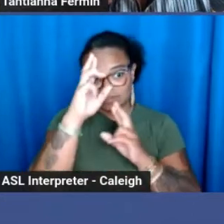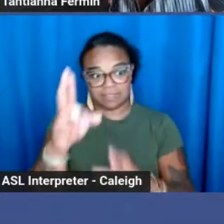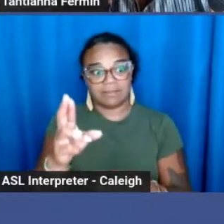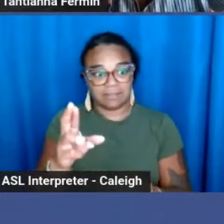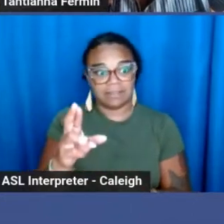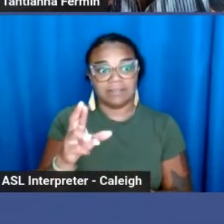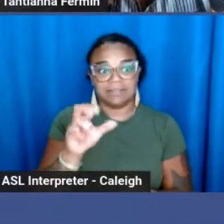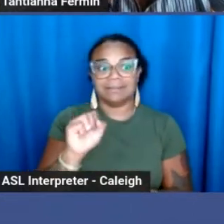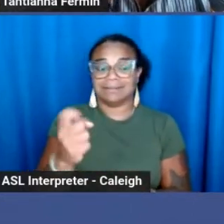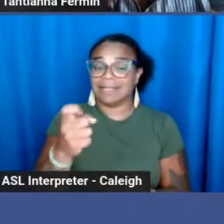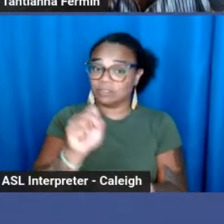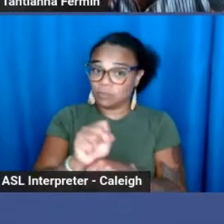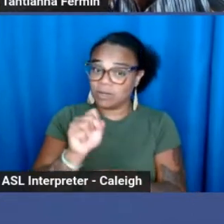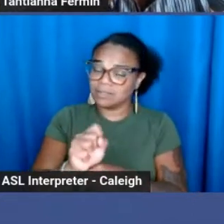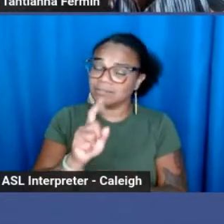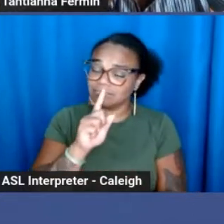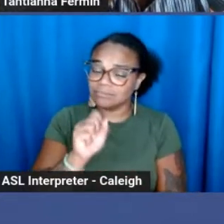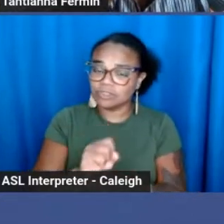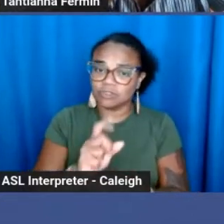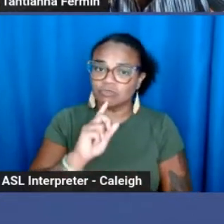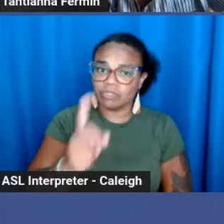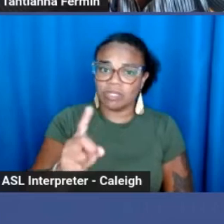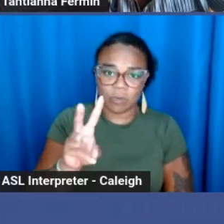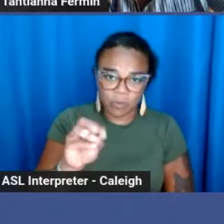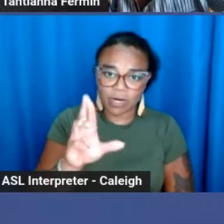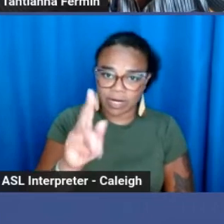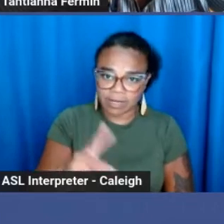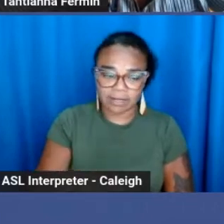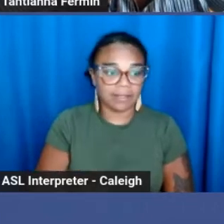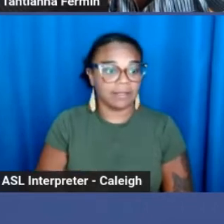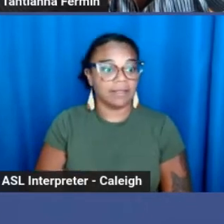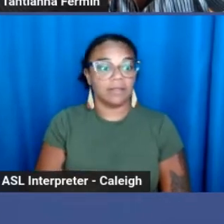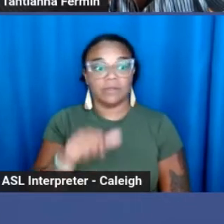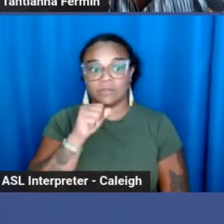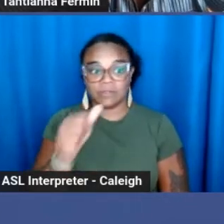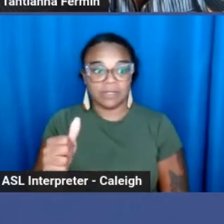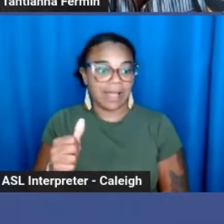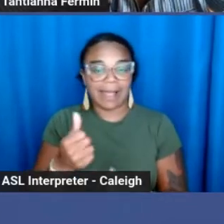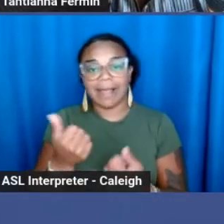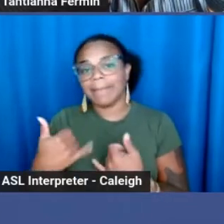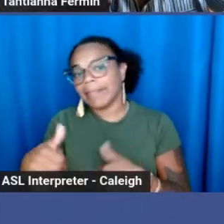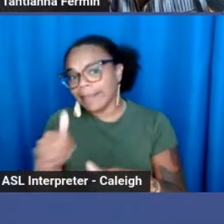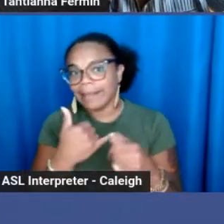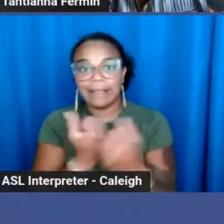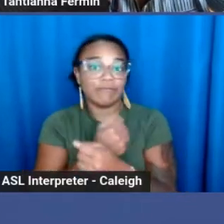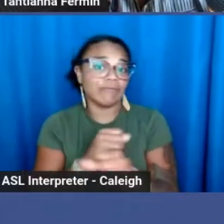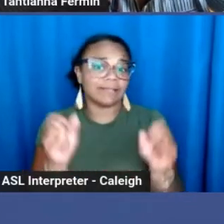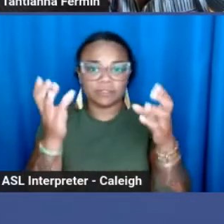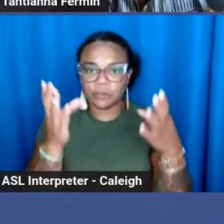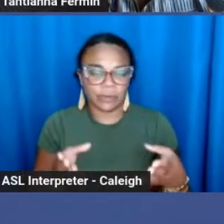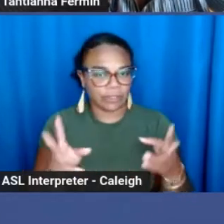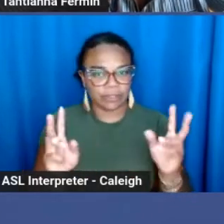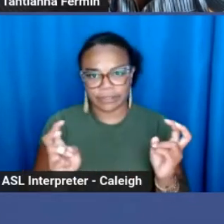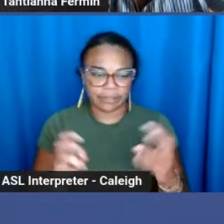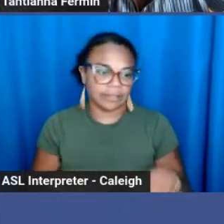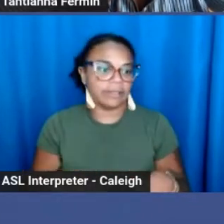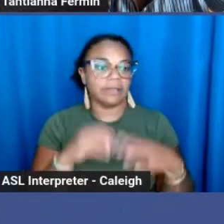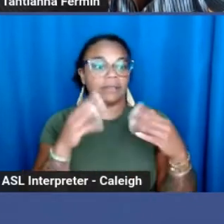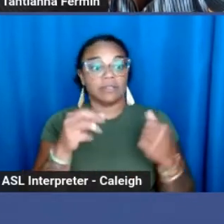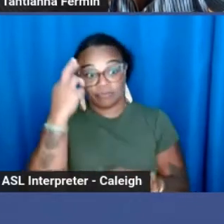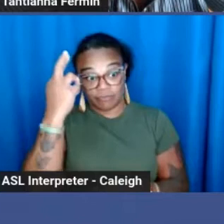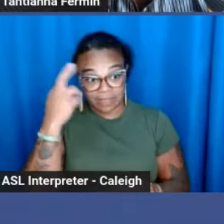that sex work is real work. Don't play rescuer. Realize sex work